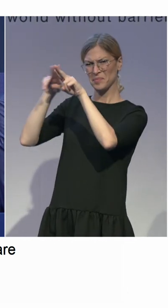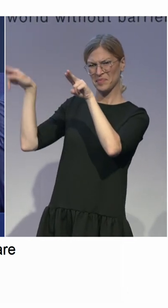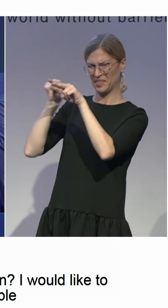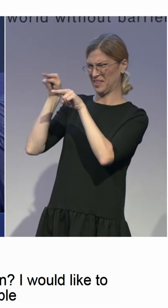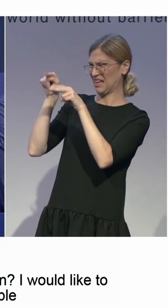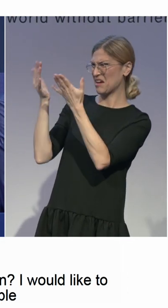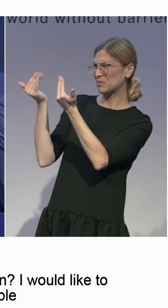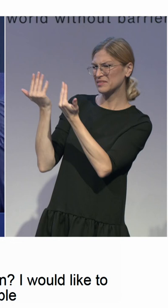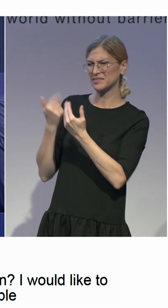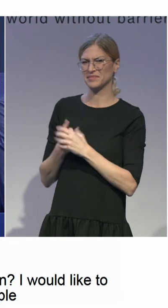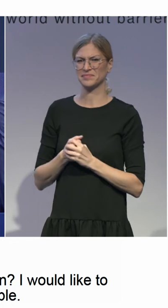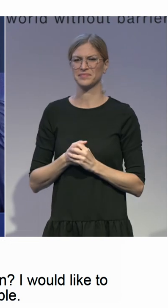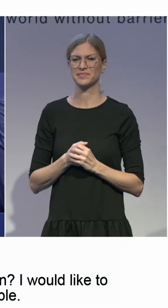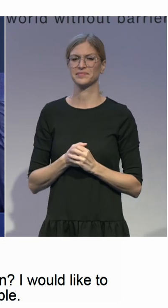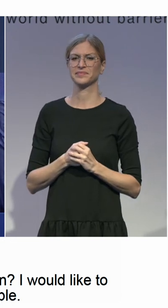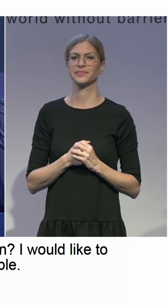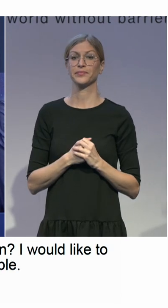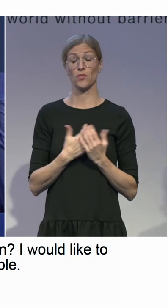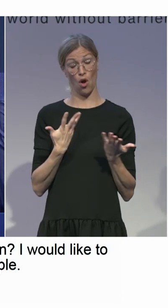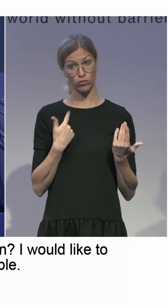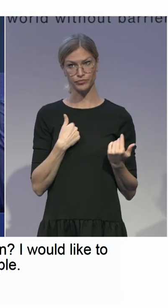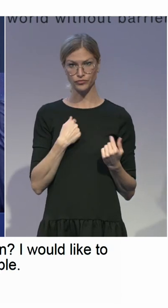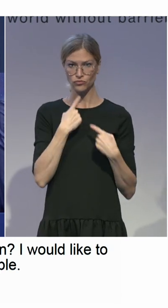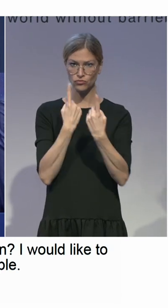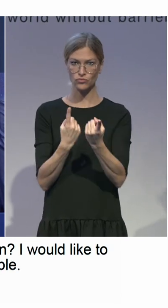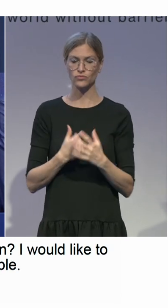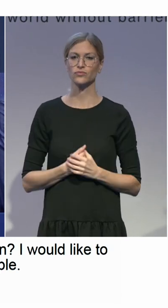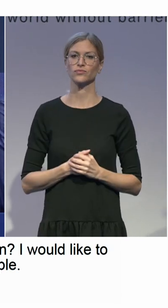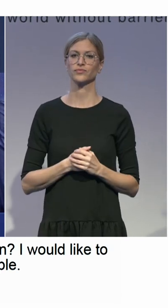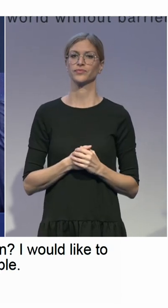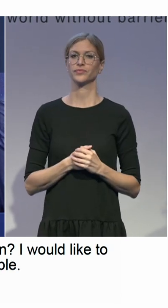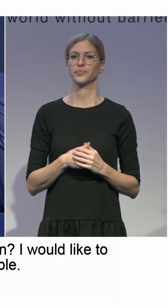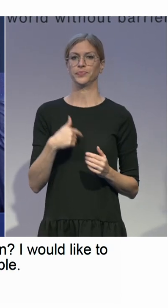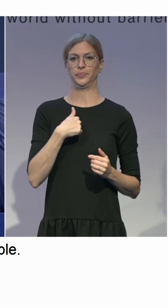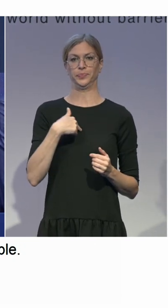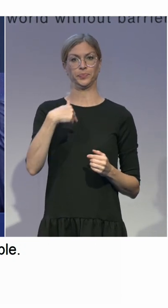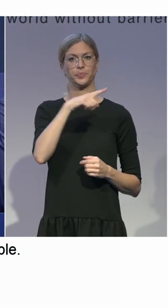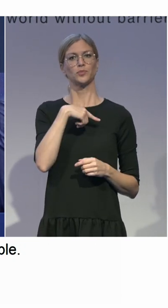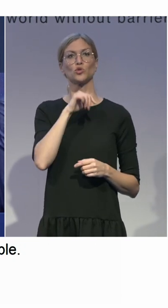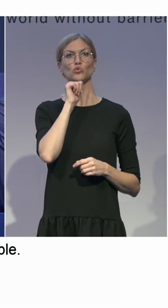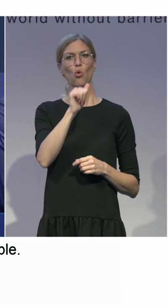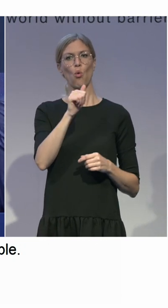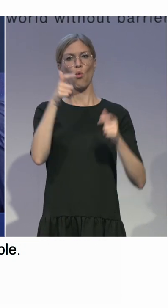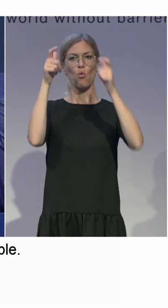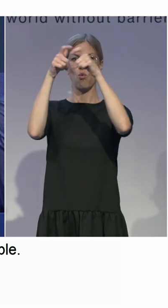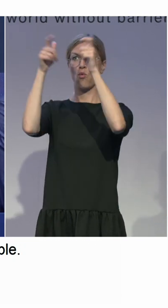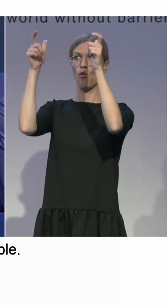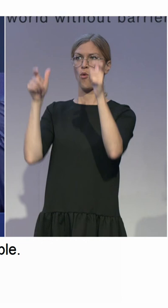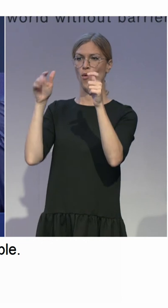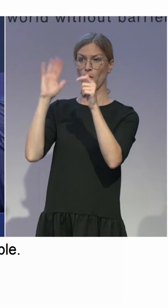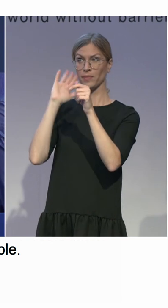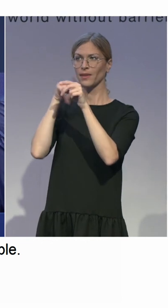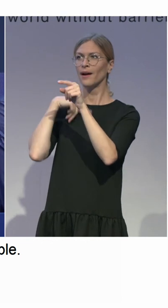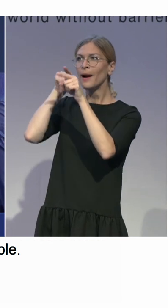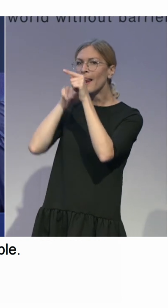So, we don't work directly within the institutions, although some of the institutions already